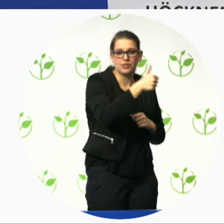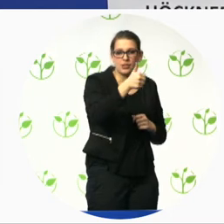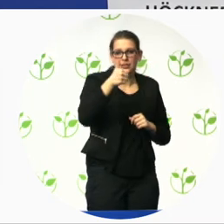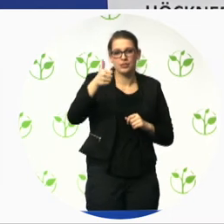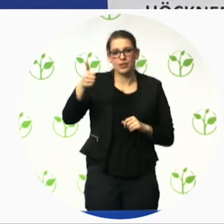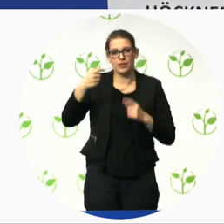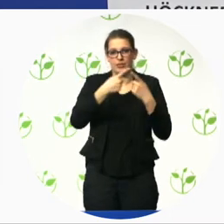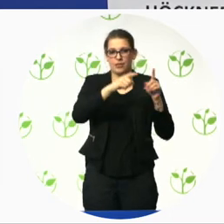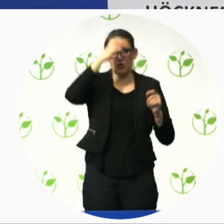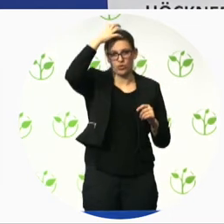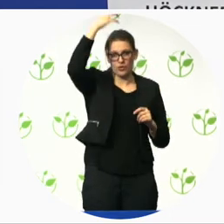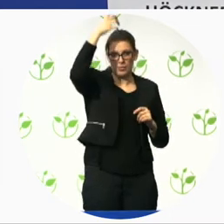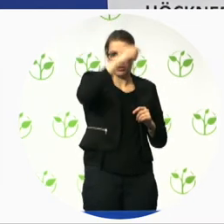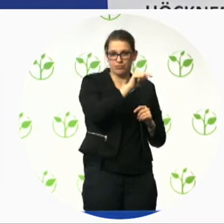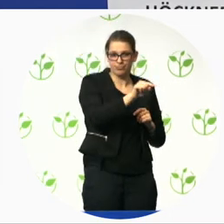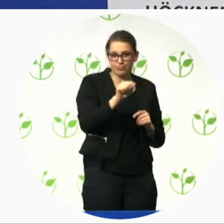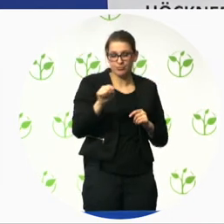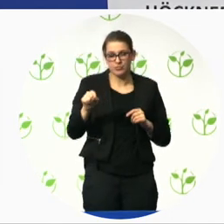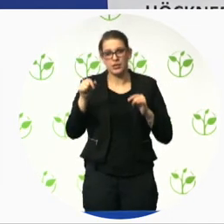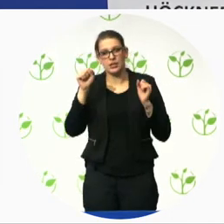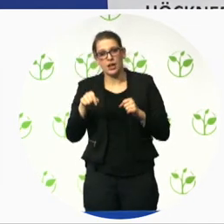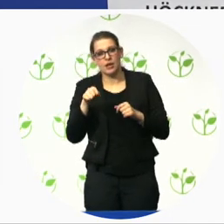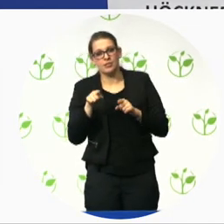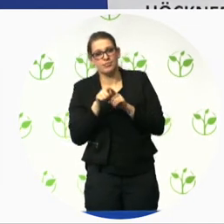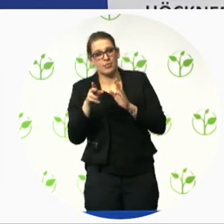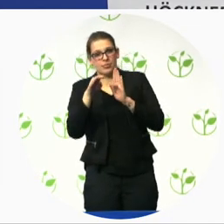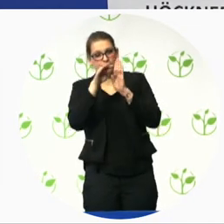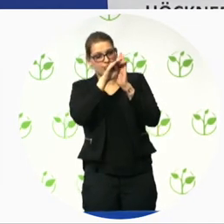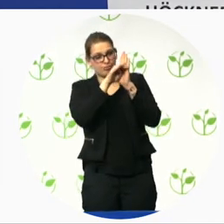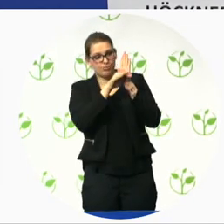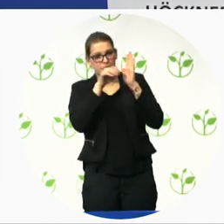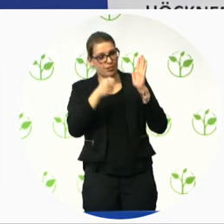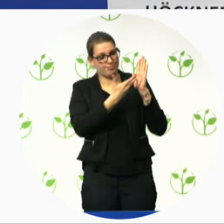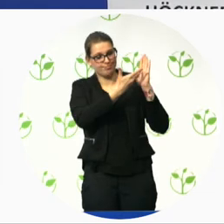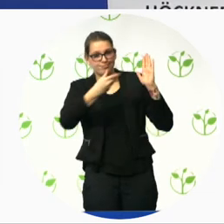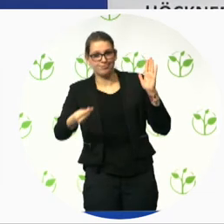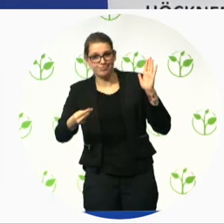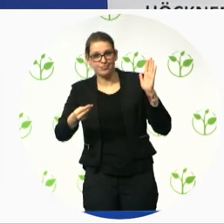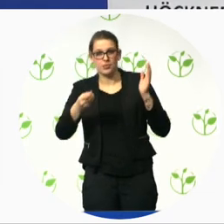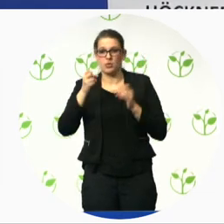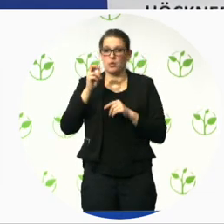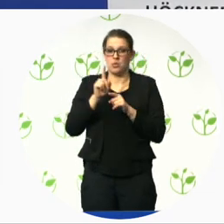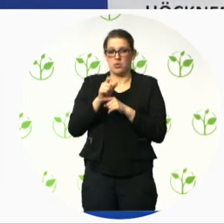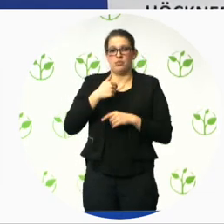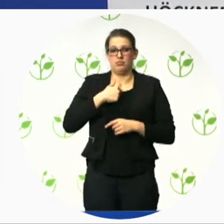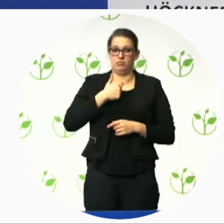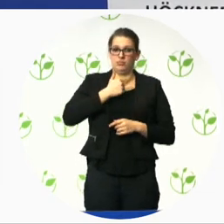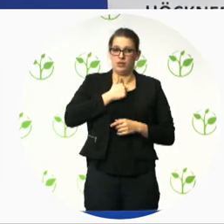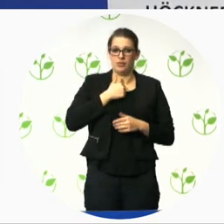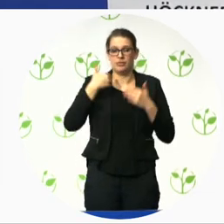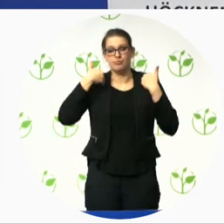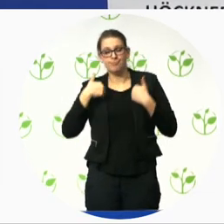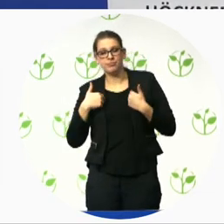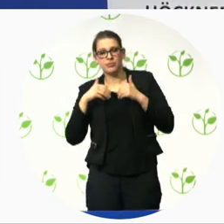follow the federal legislation or to develop their own unique similar but unique